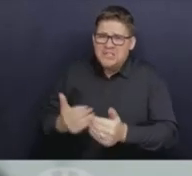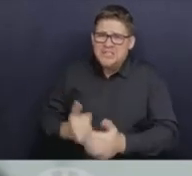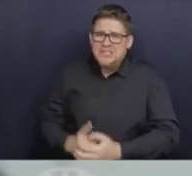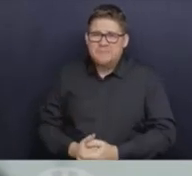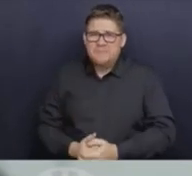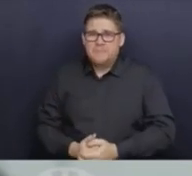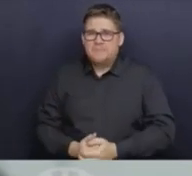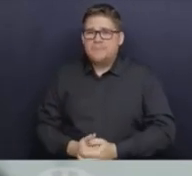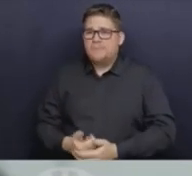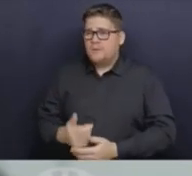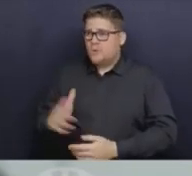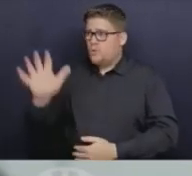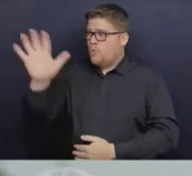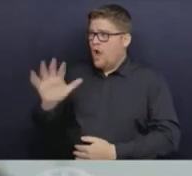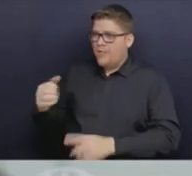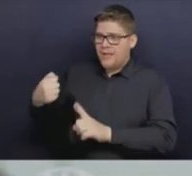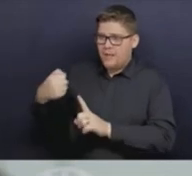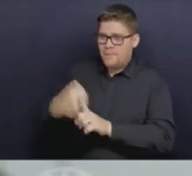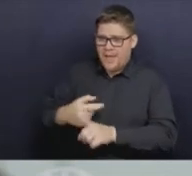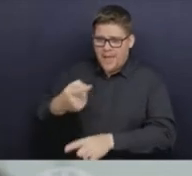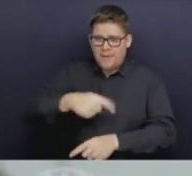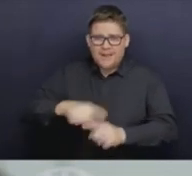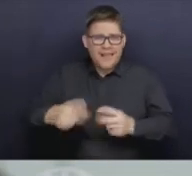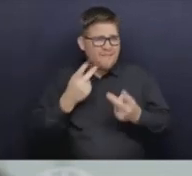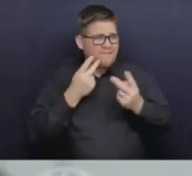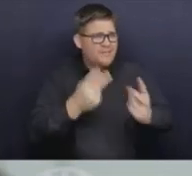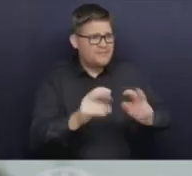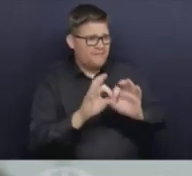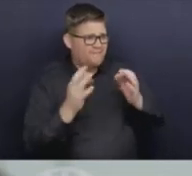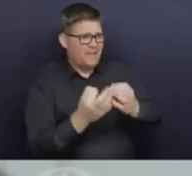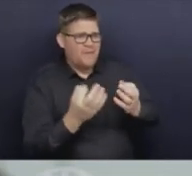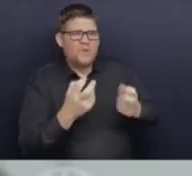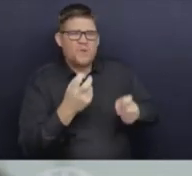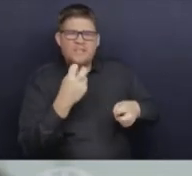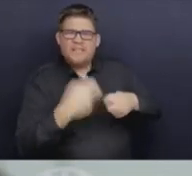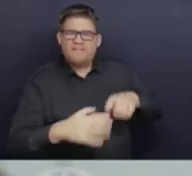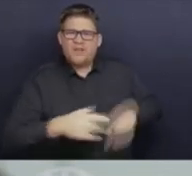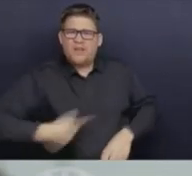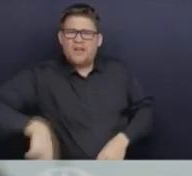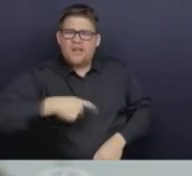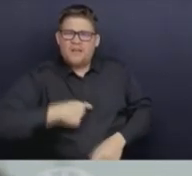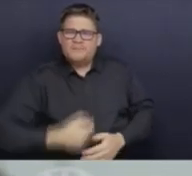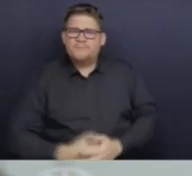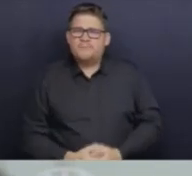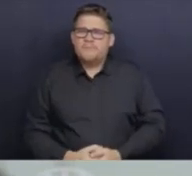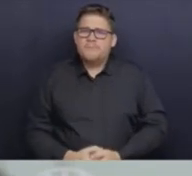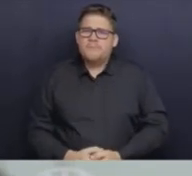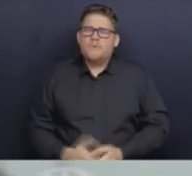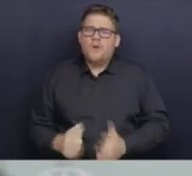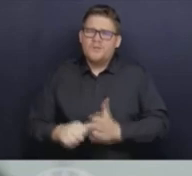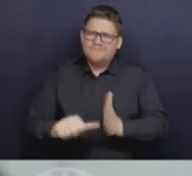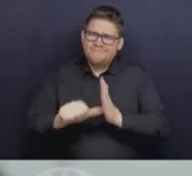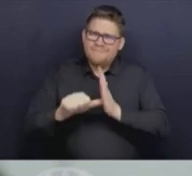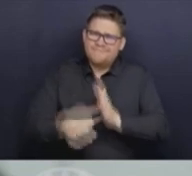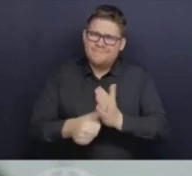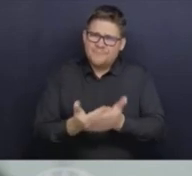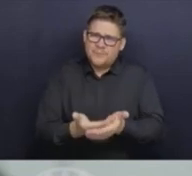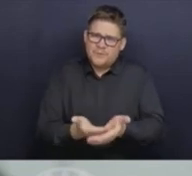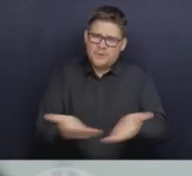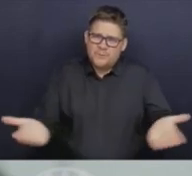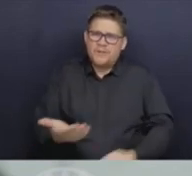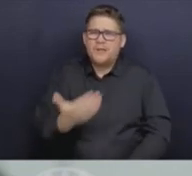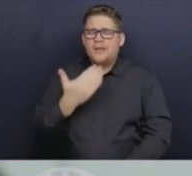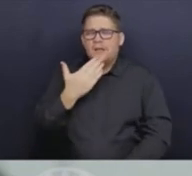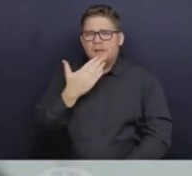But I also want to thank everyone here in British Columbia, who took the precautions that we needed to take over the